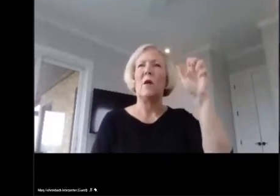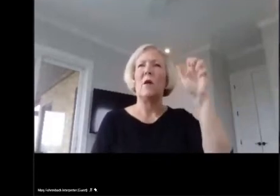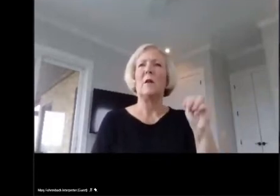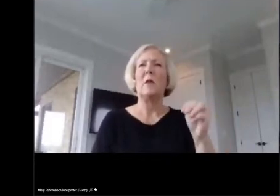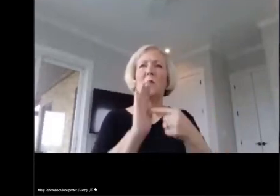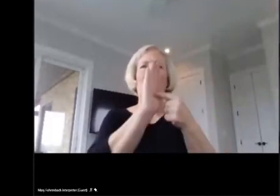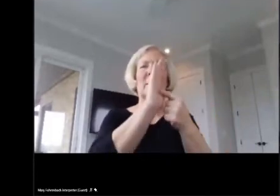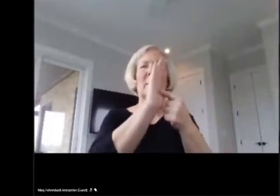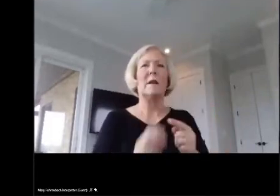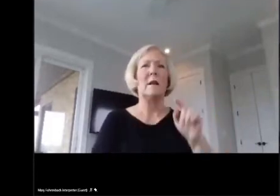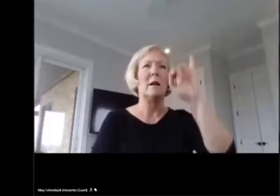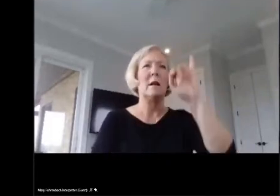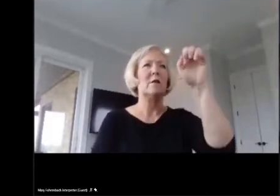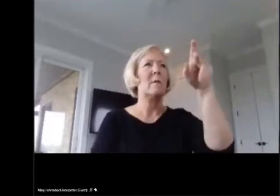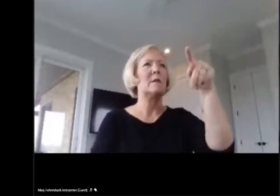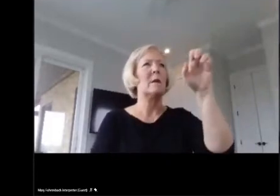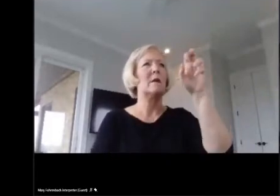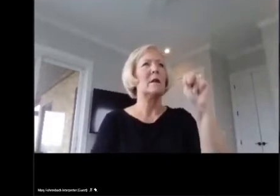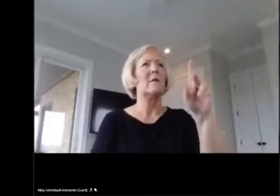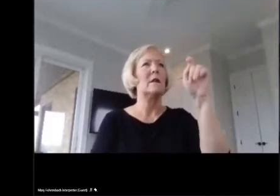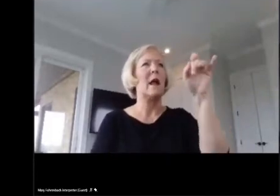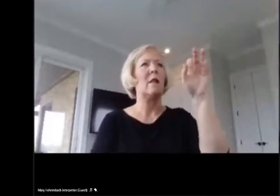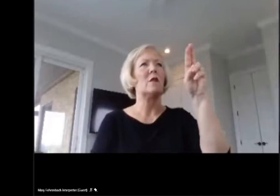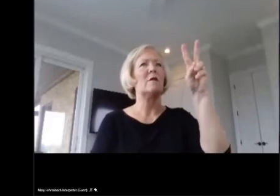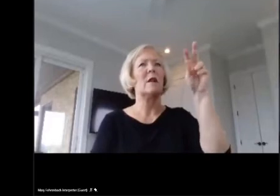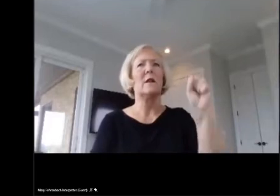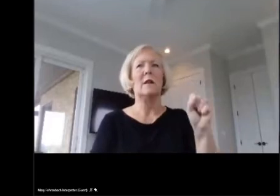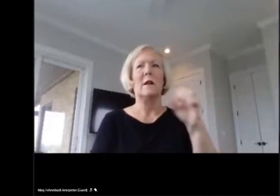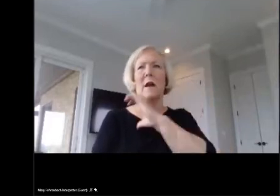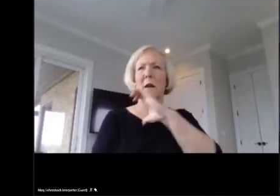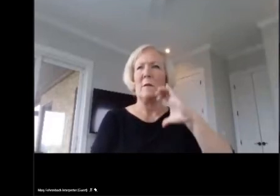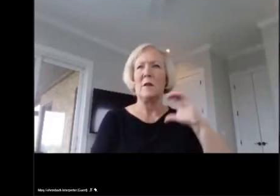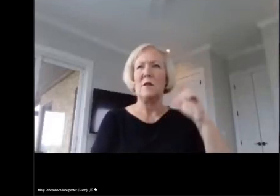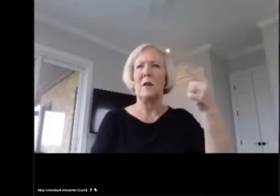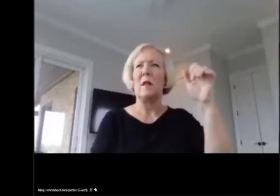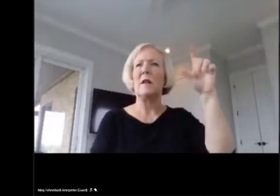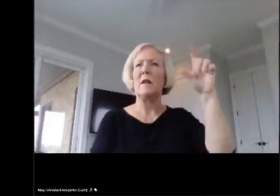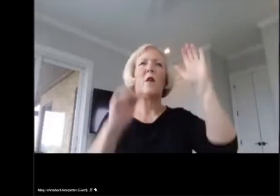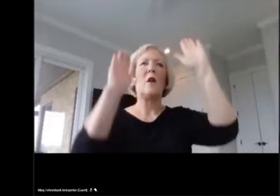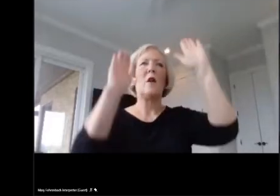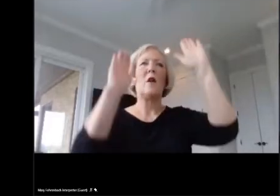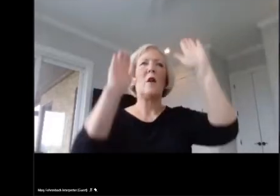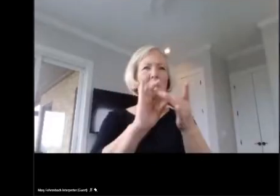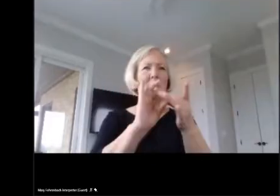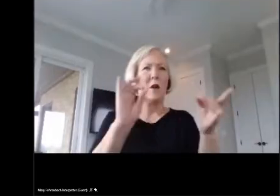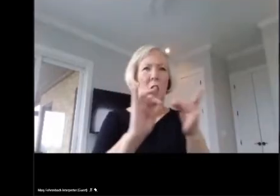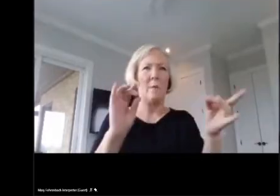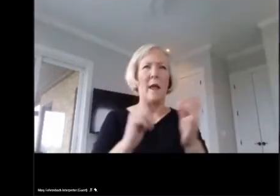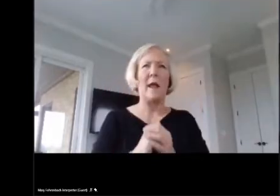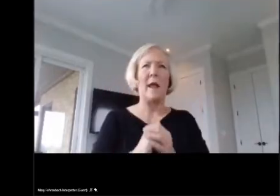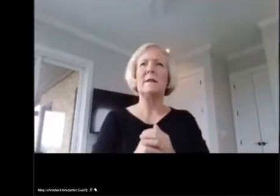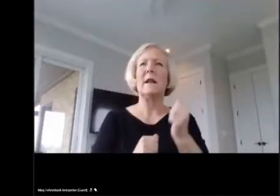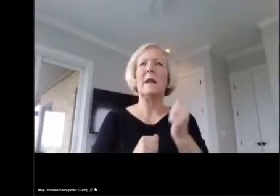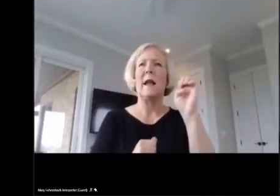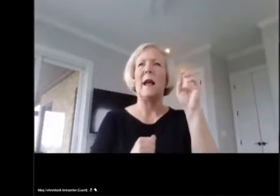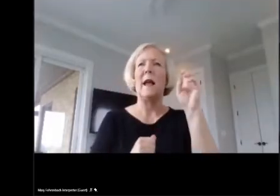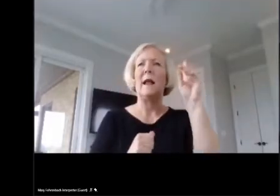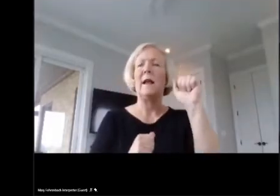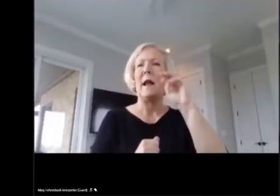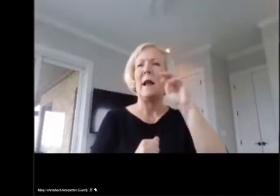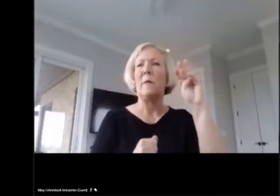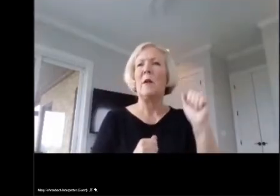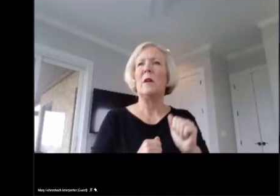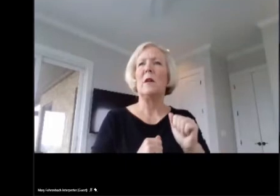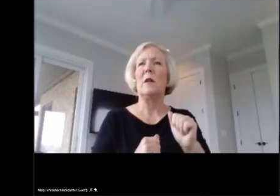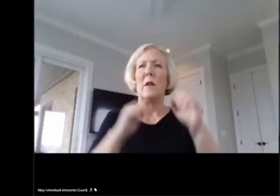Taylorsville, Commissioner Glass for his wonderful remarks, and Eddie Campbell, the President of the